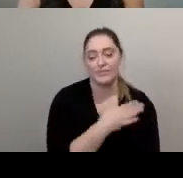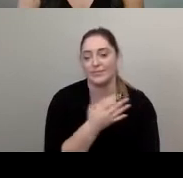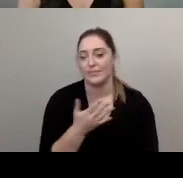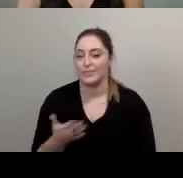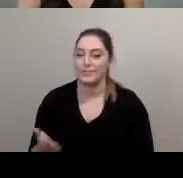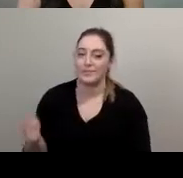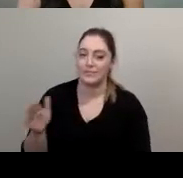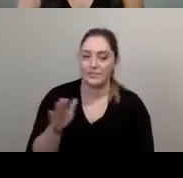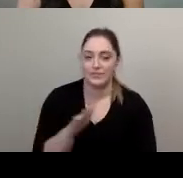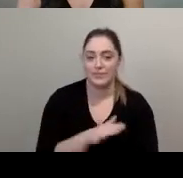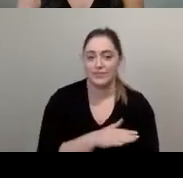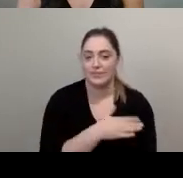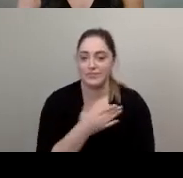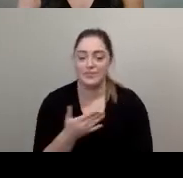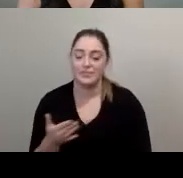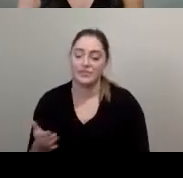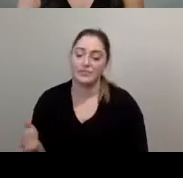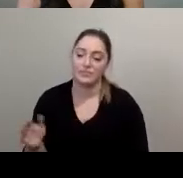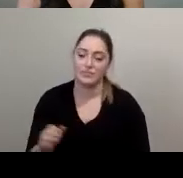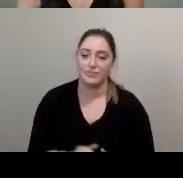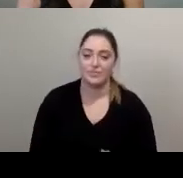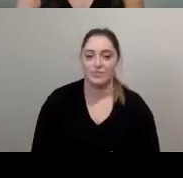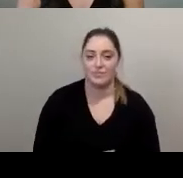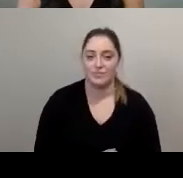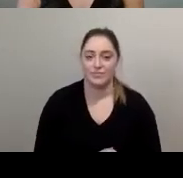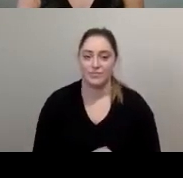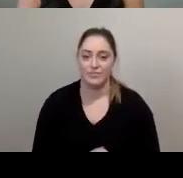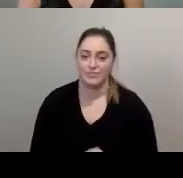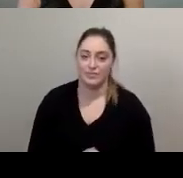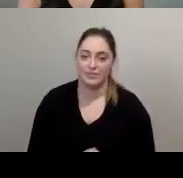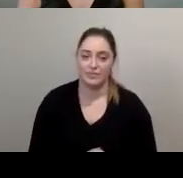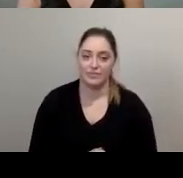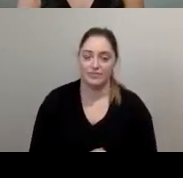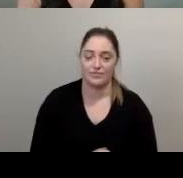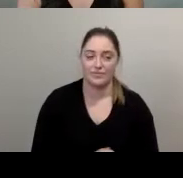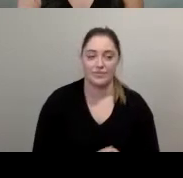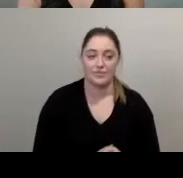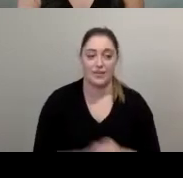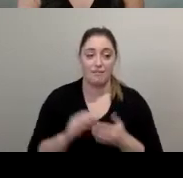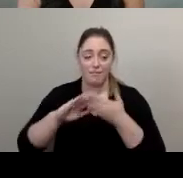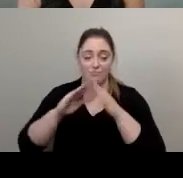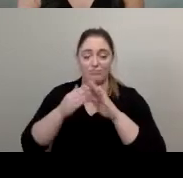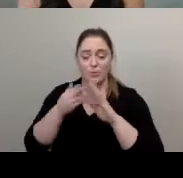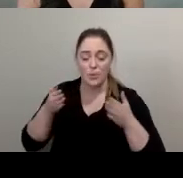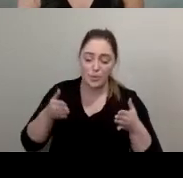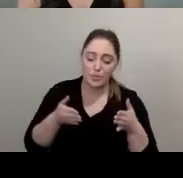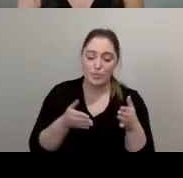like a sin and thought, if